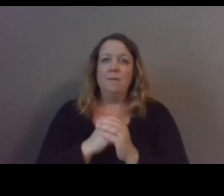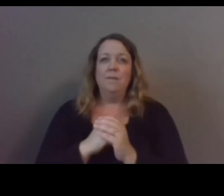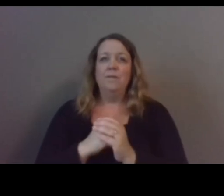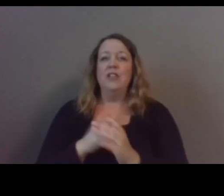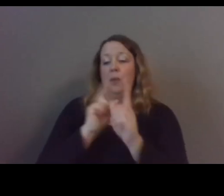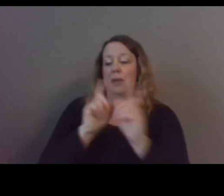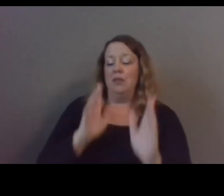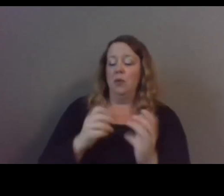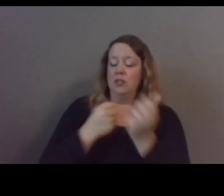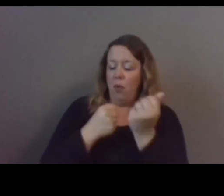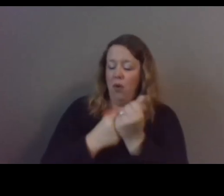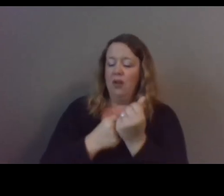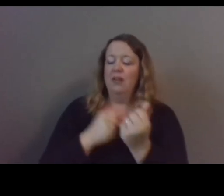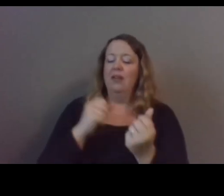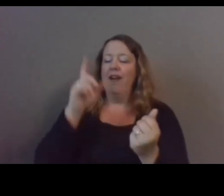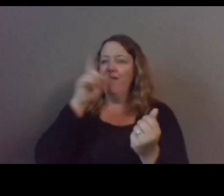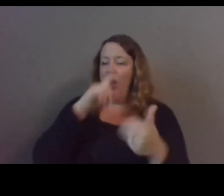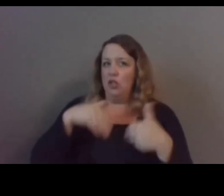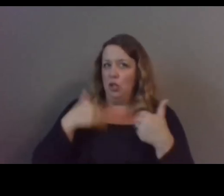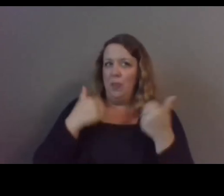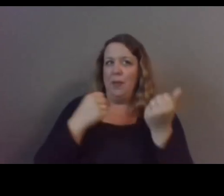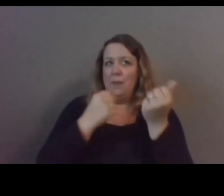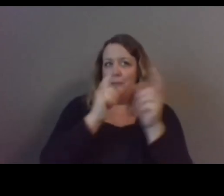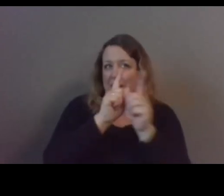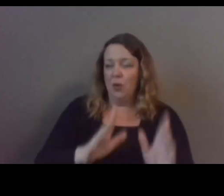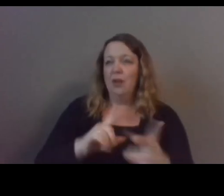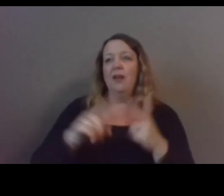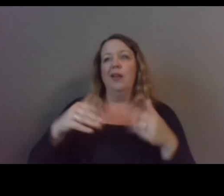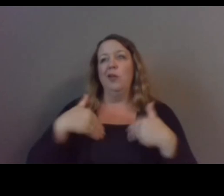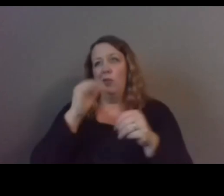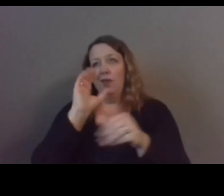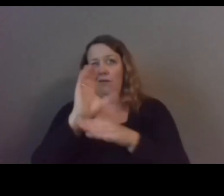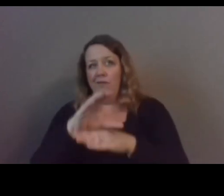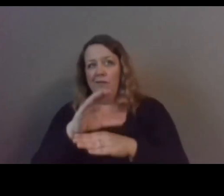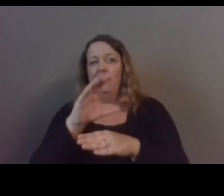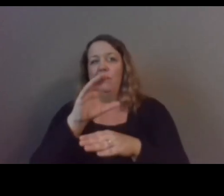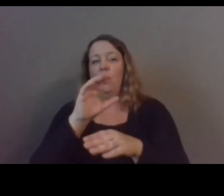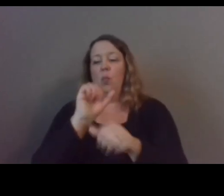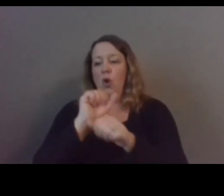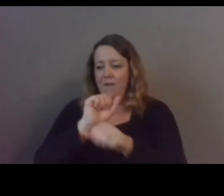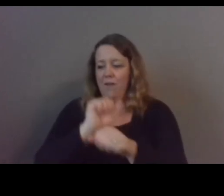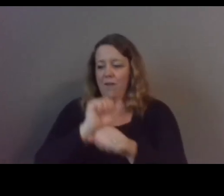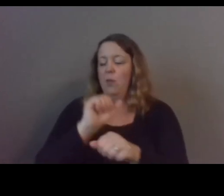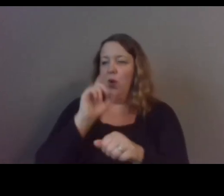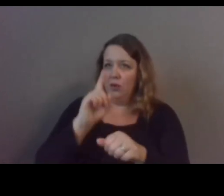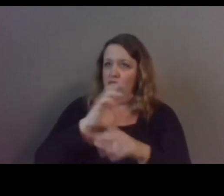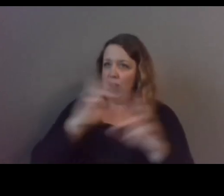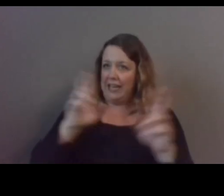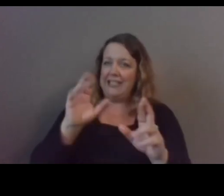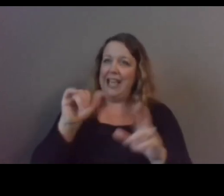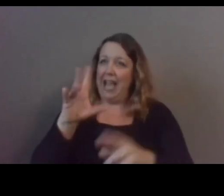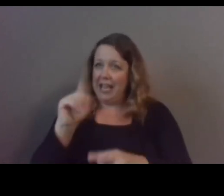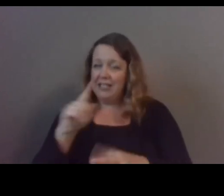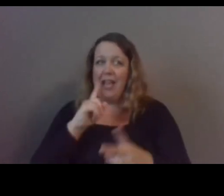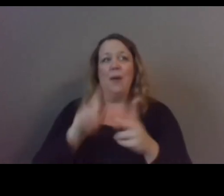supports the foster youth mentoring act the youth workforce readiness act the transition to success mentoring act and the mentoring to succeed